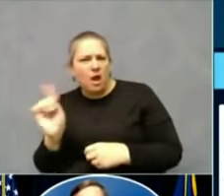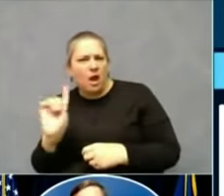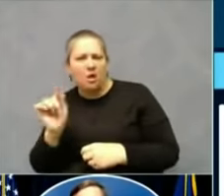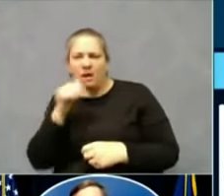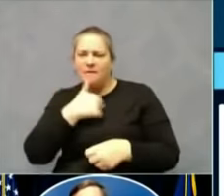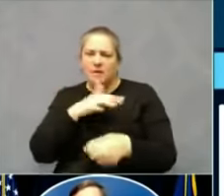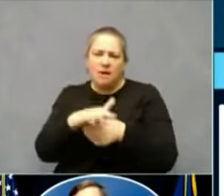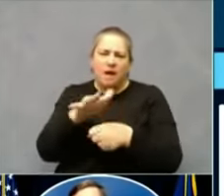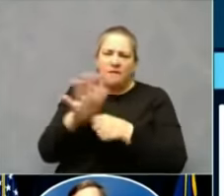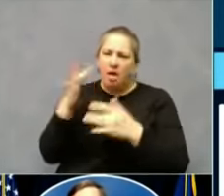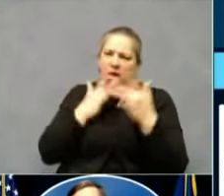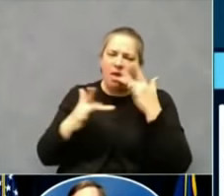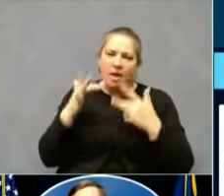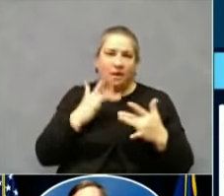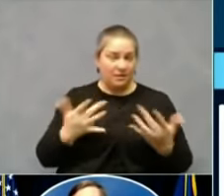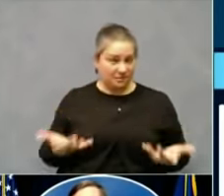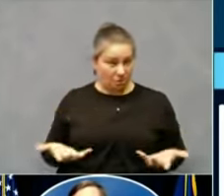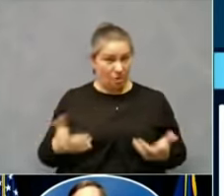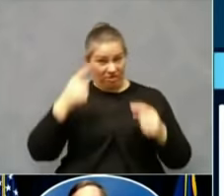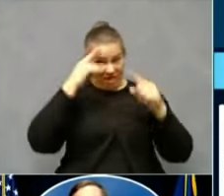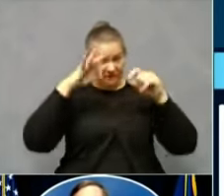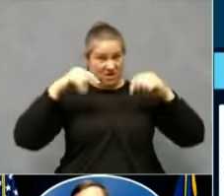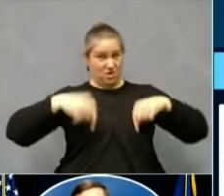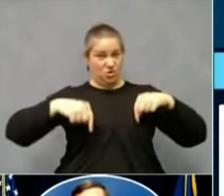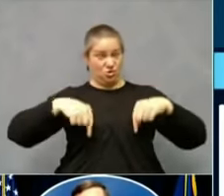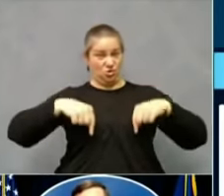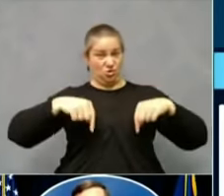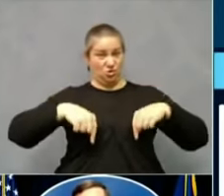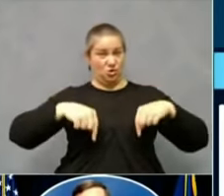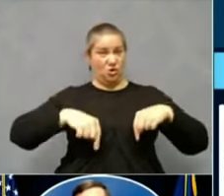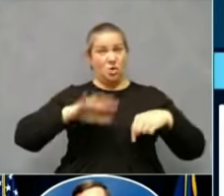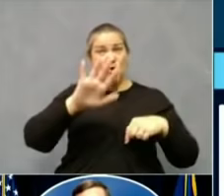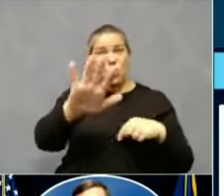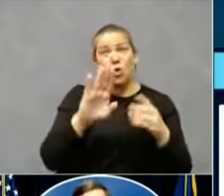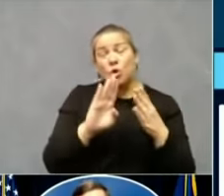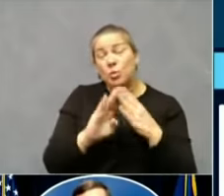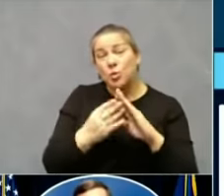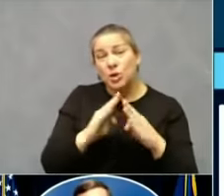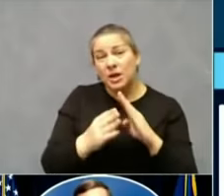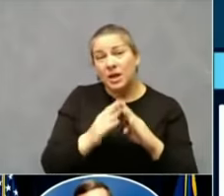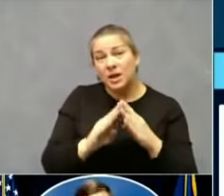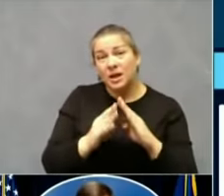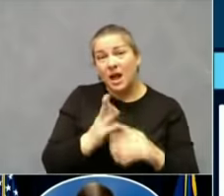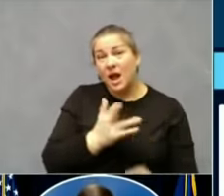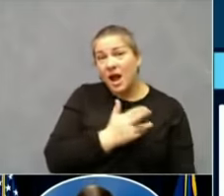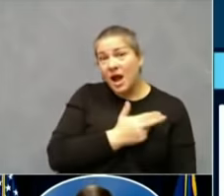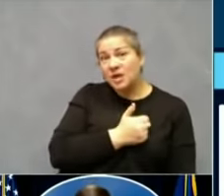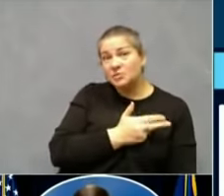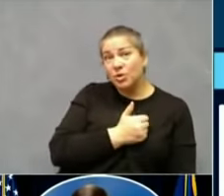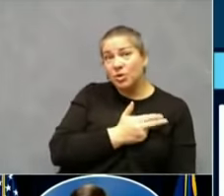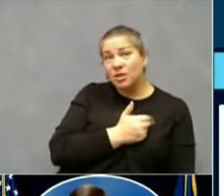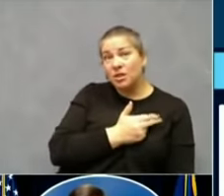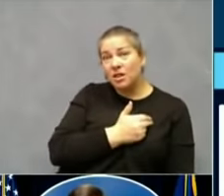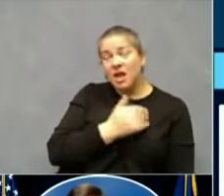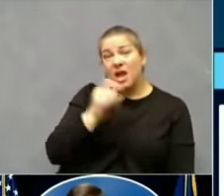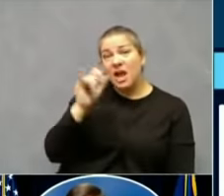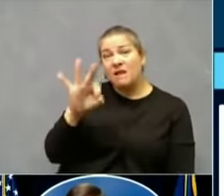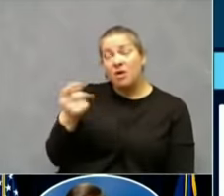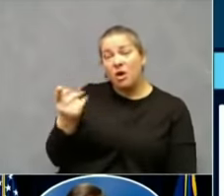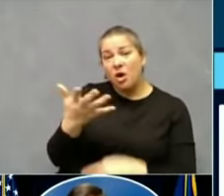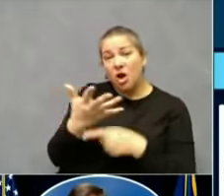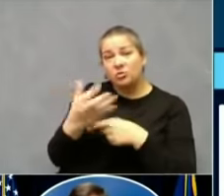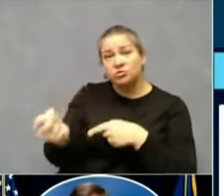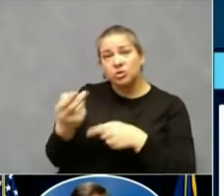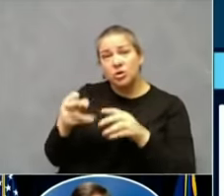out faster than others, which means more people in your community are going to struggle to get the care that they need.